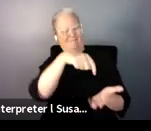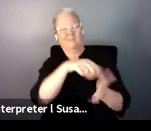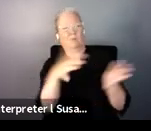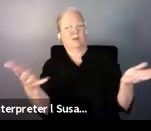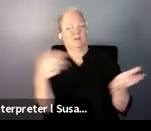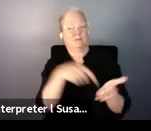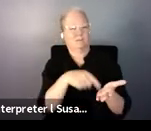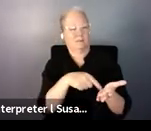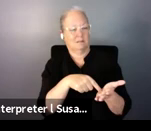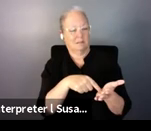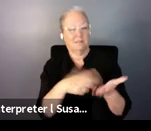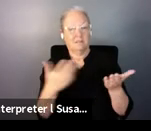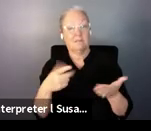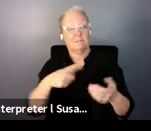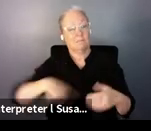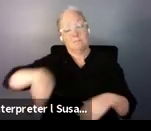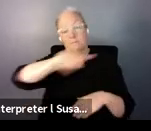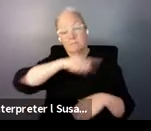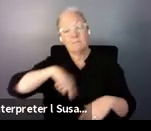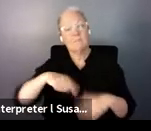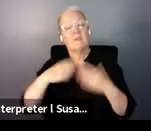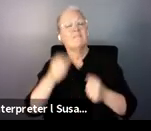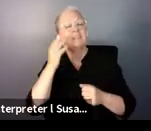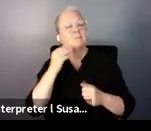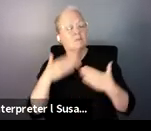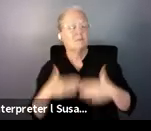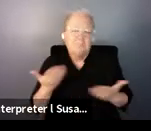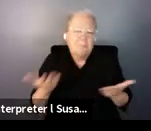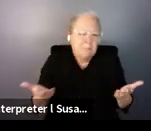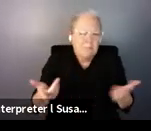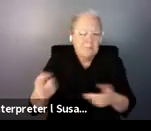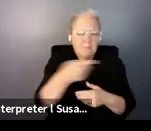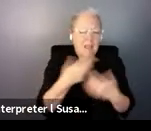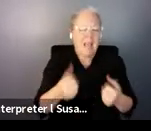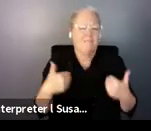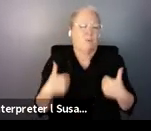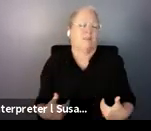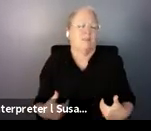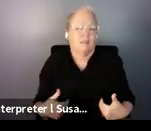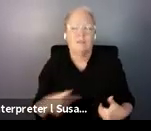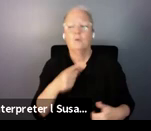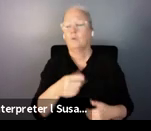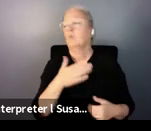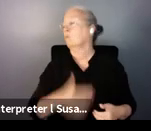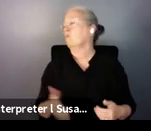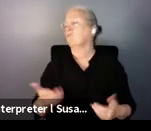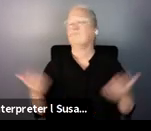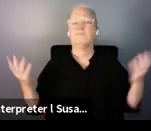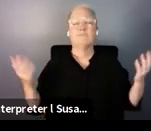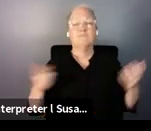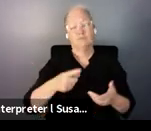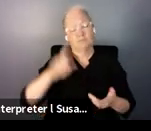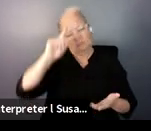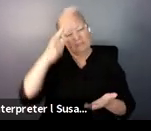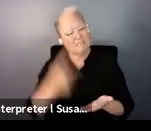the human experience for all of us. Who doesn't need support to to move, to make important decisions in life, to